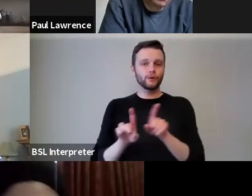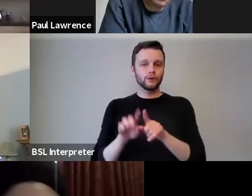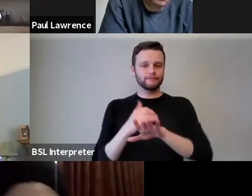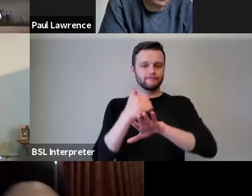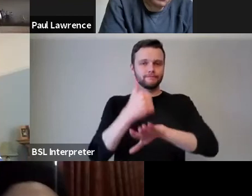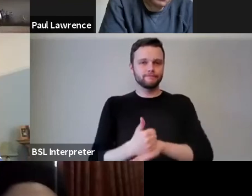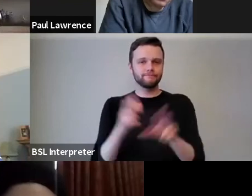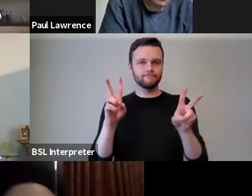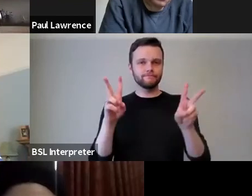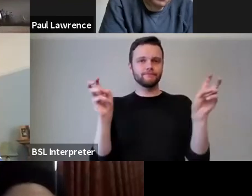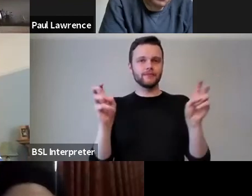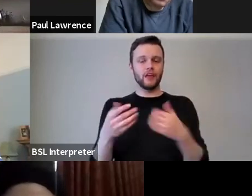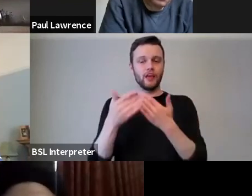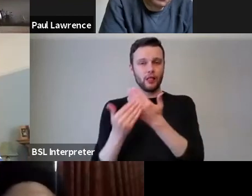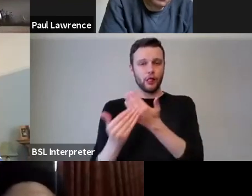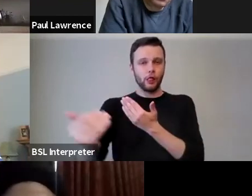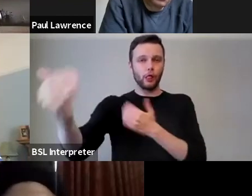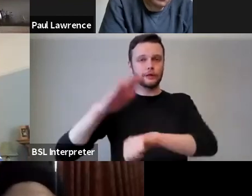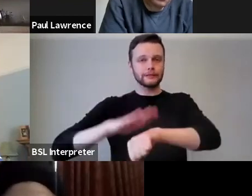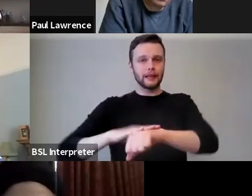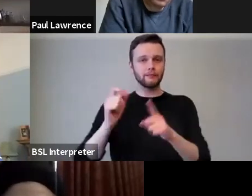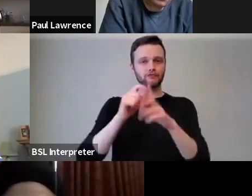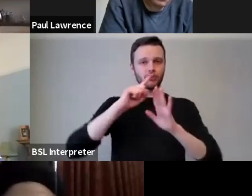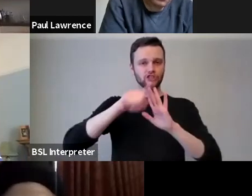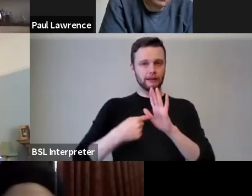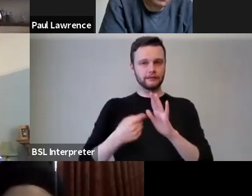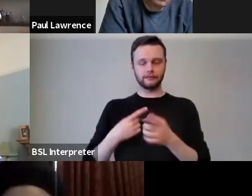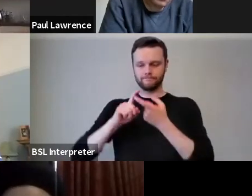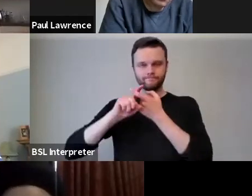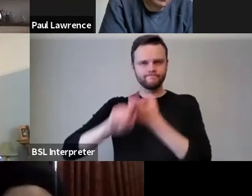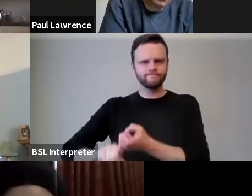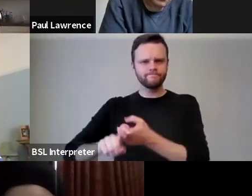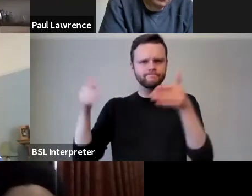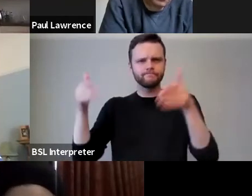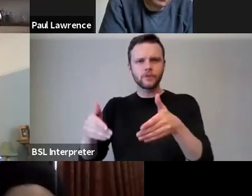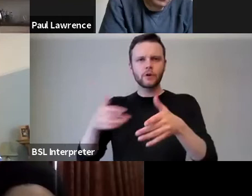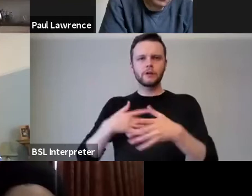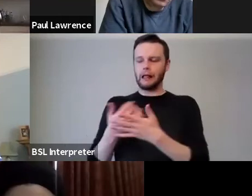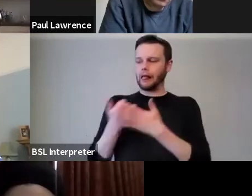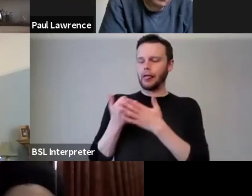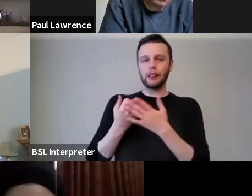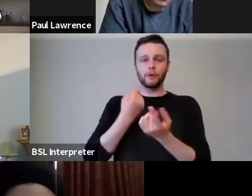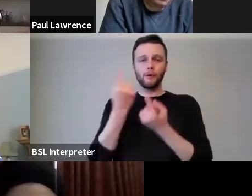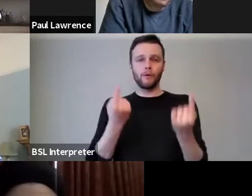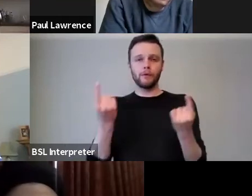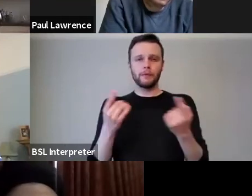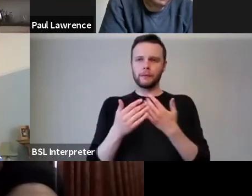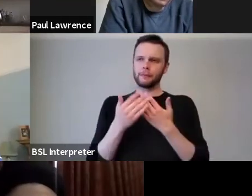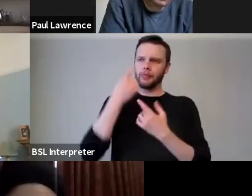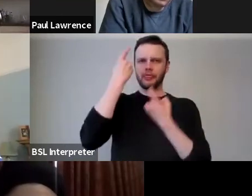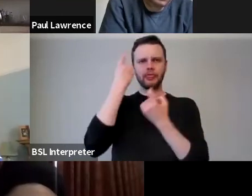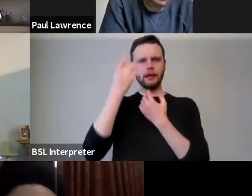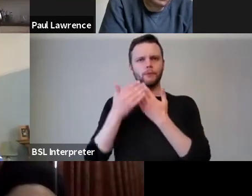of something called the Long Time Project, which is committed to helping us all be more long-term